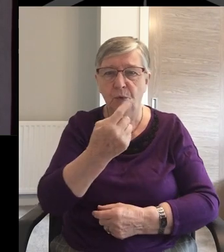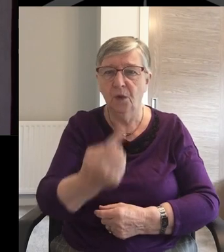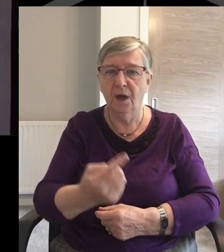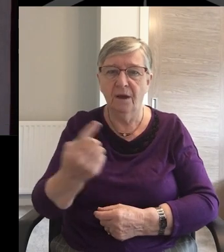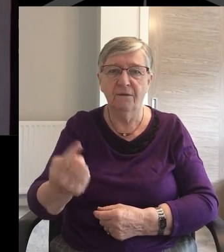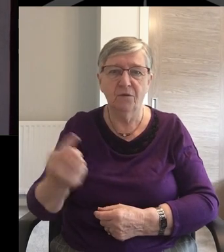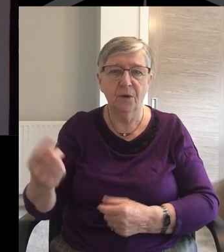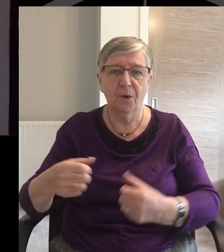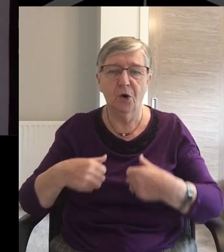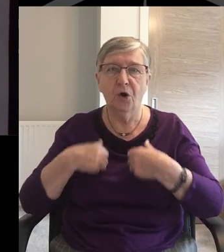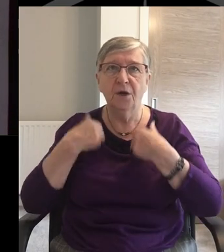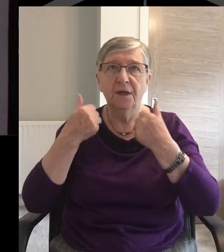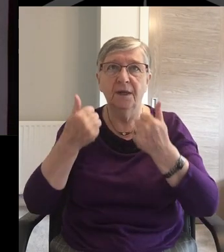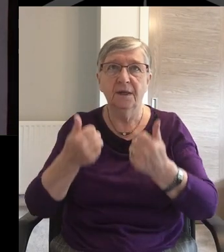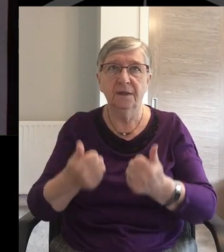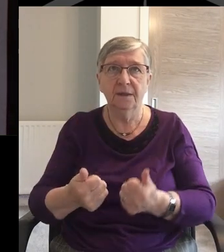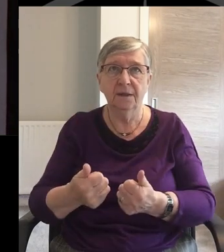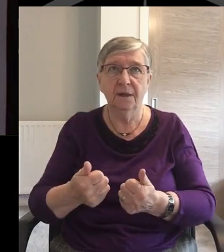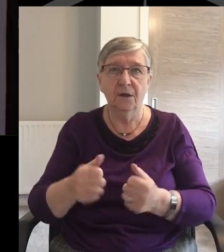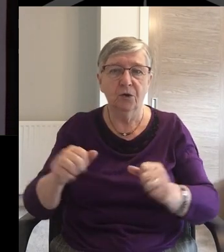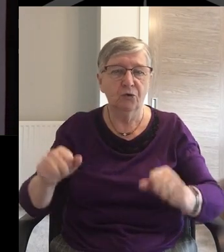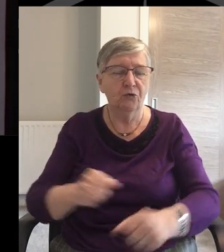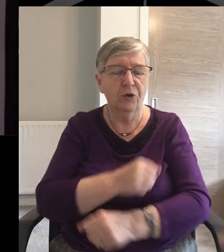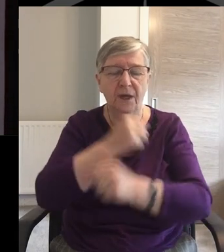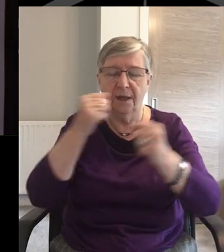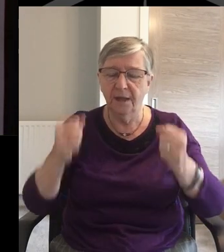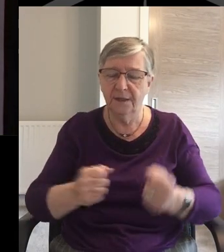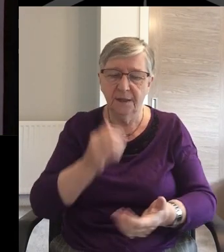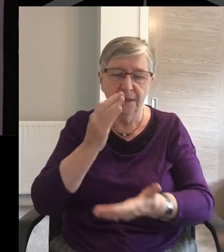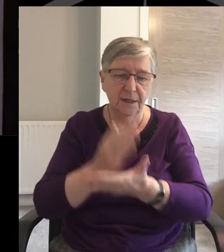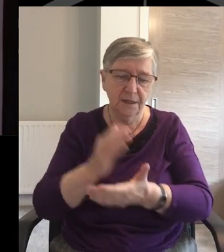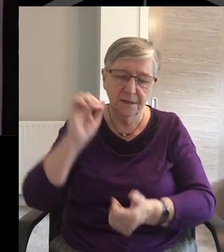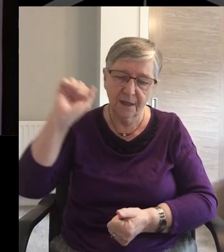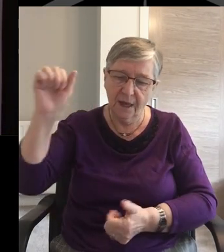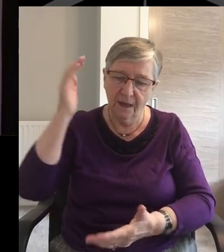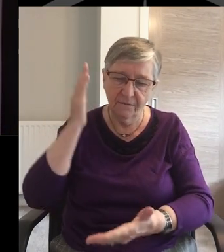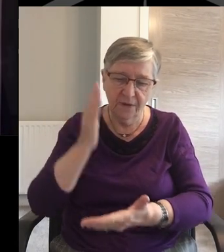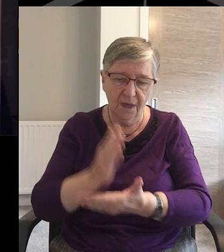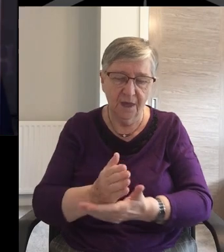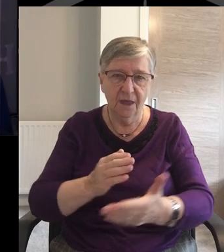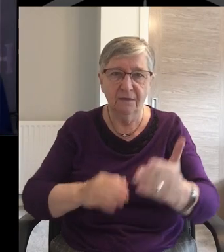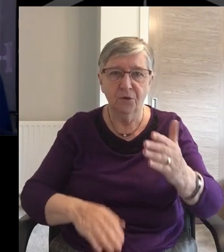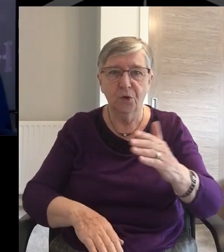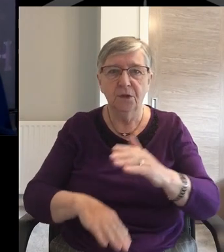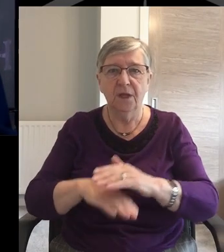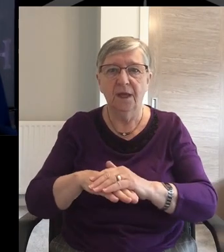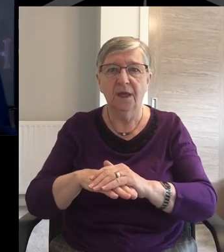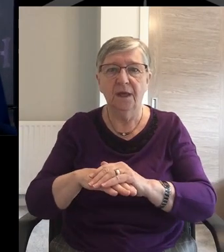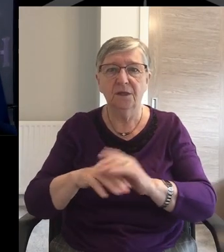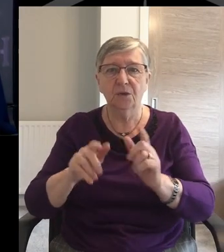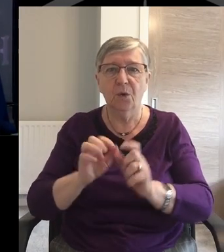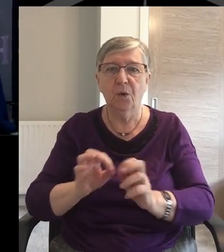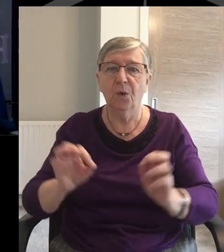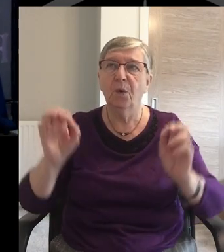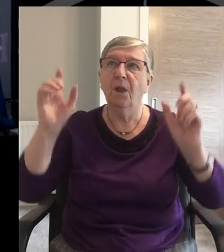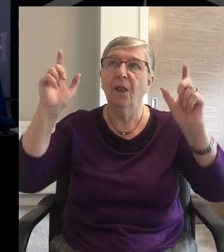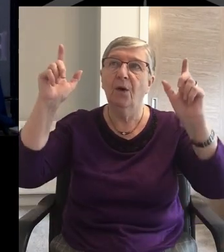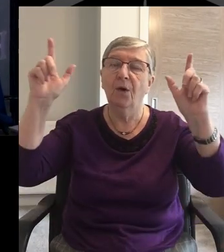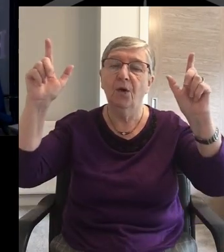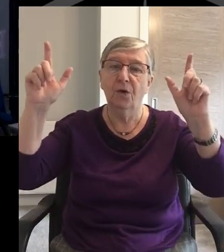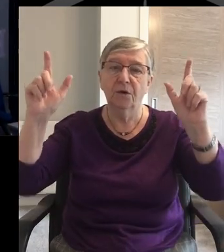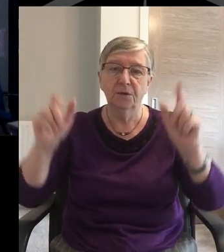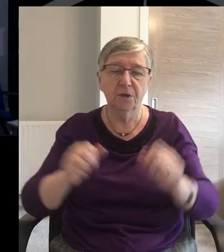new every morning Great is Thy faithfulness,